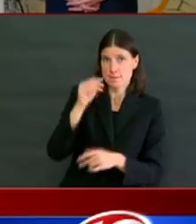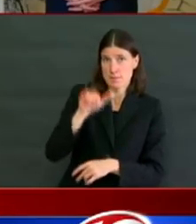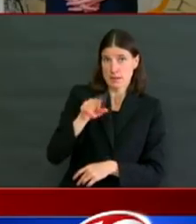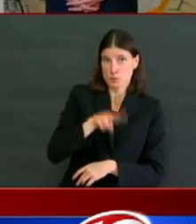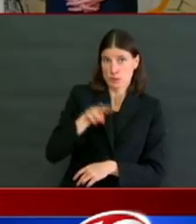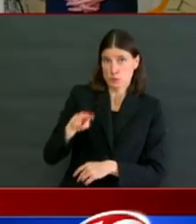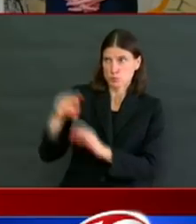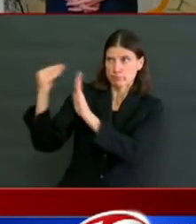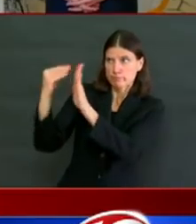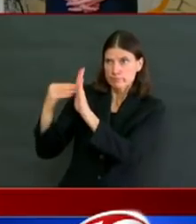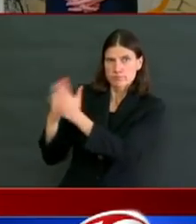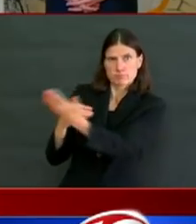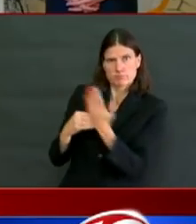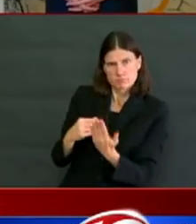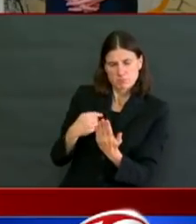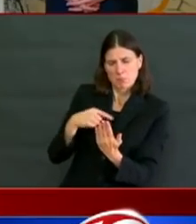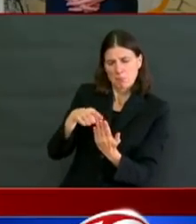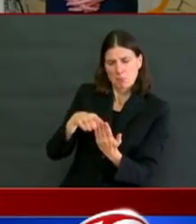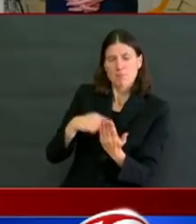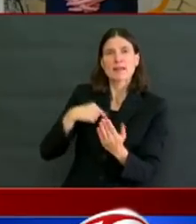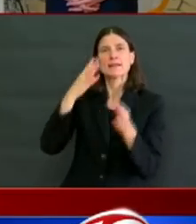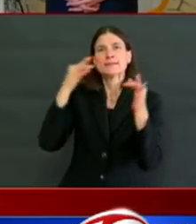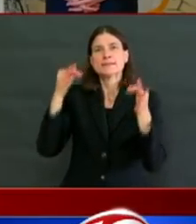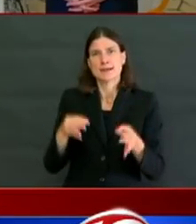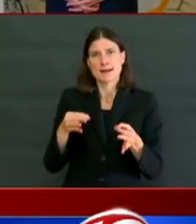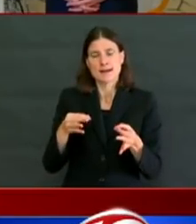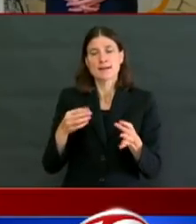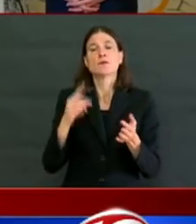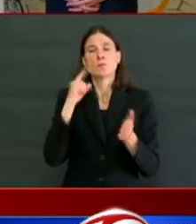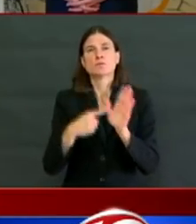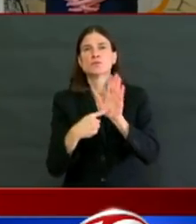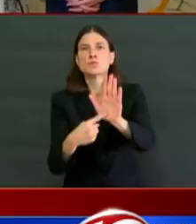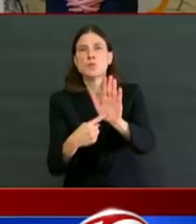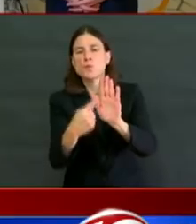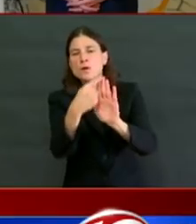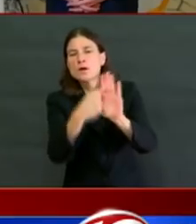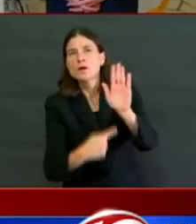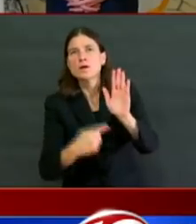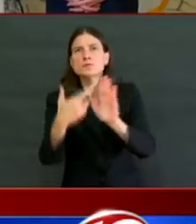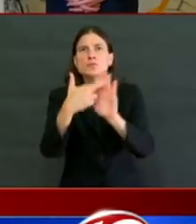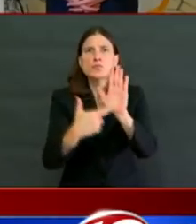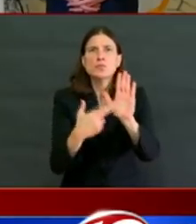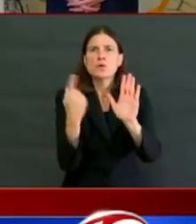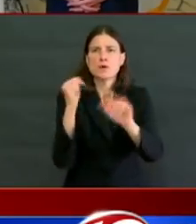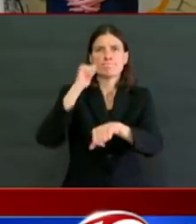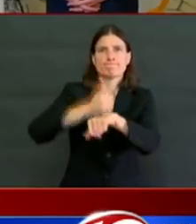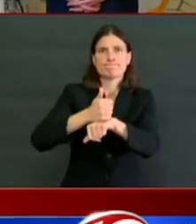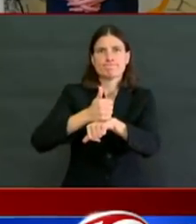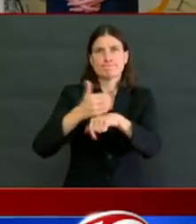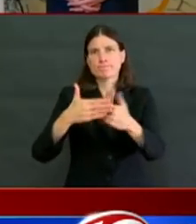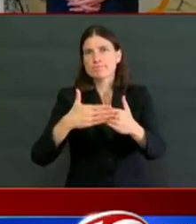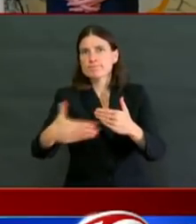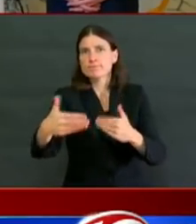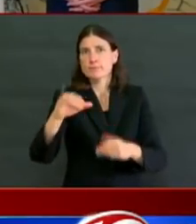and their caretakers are safe. There's going to be reduced group sizes of 10 or fewer,